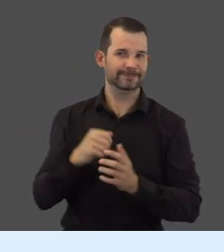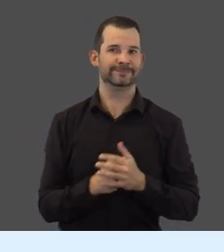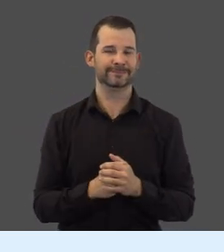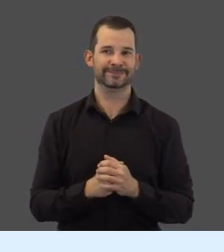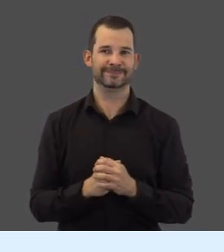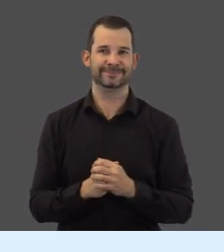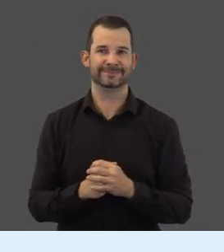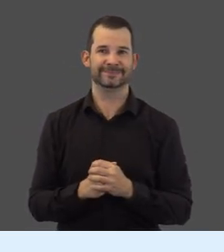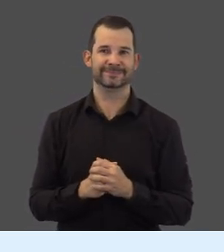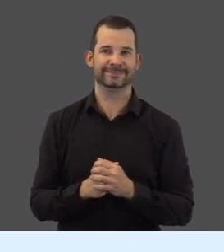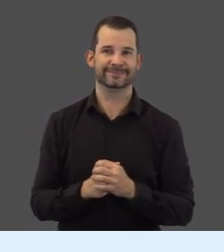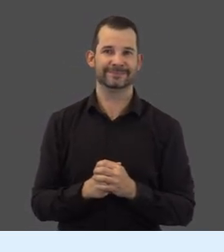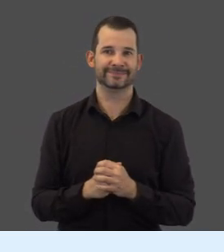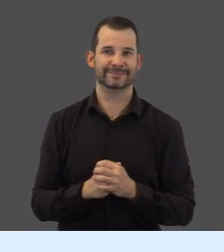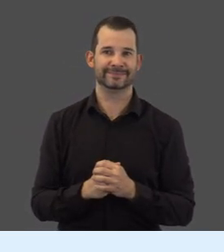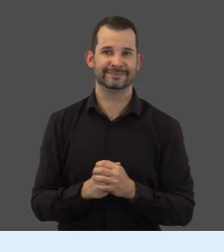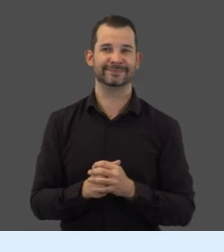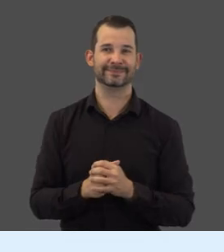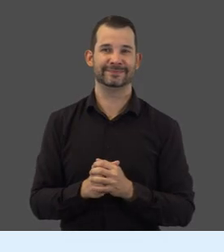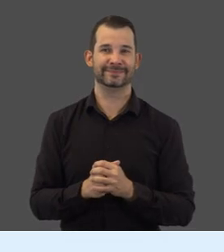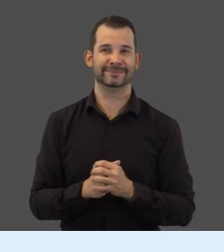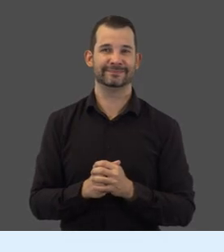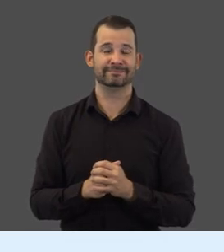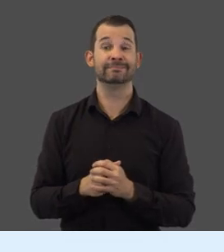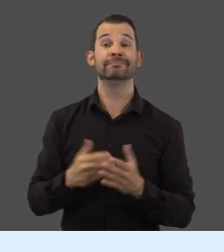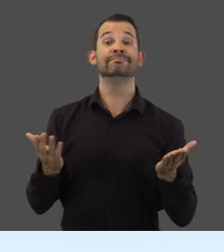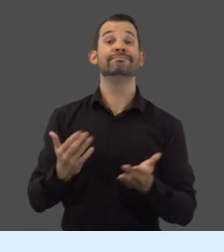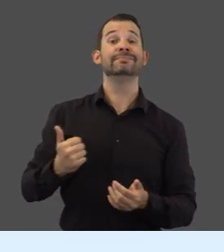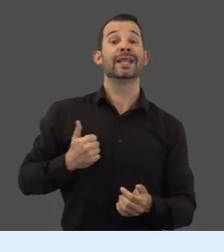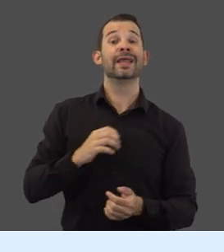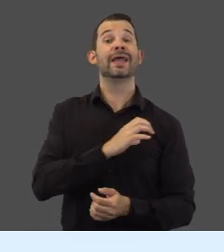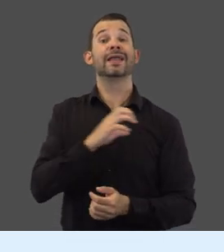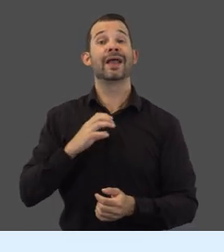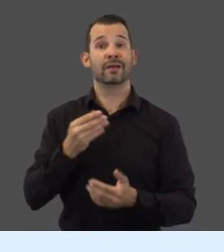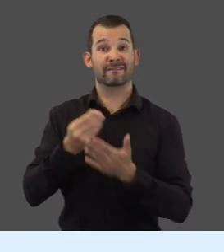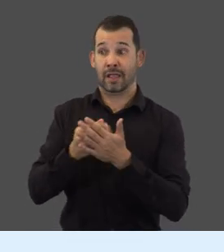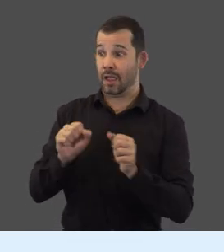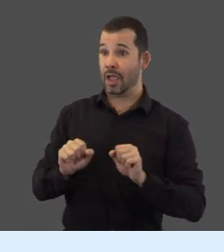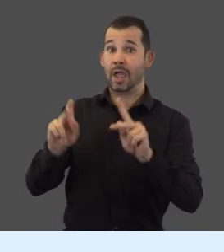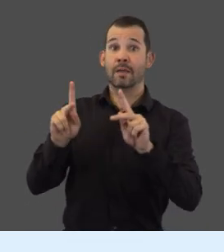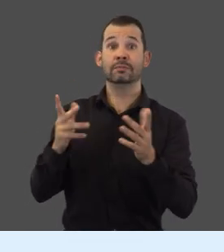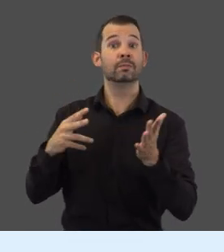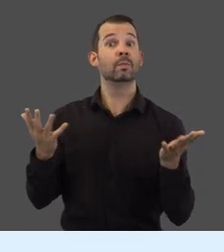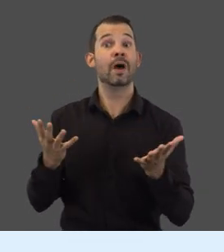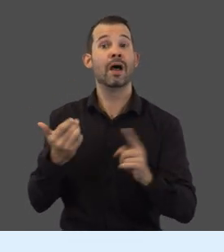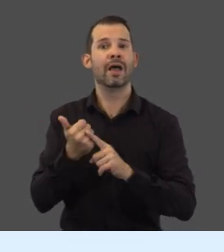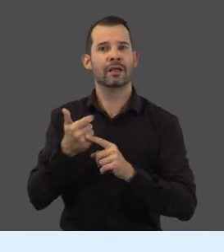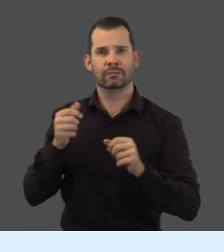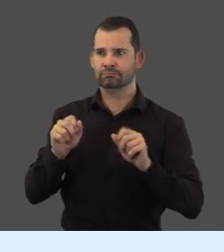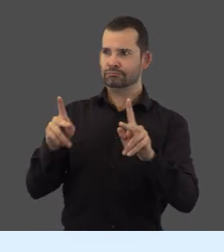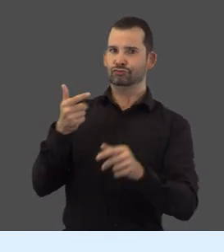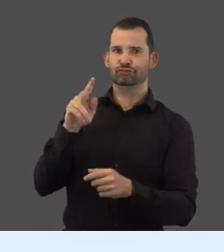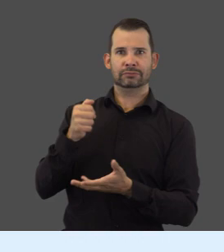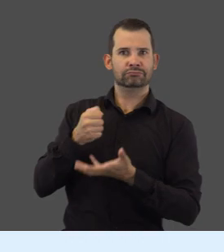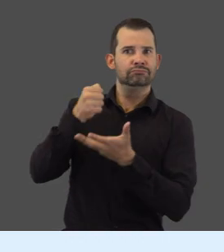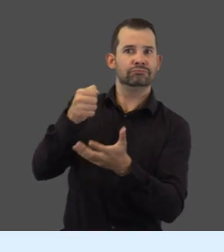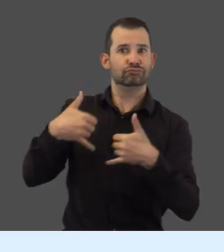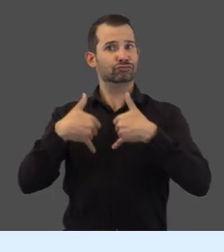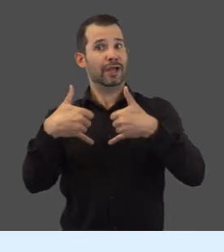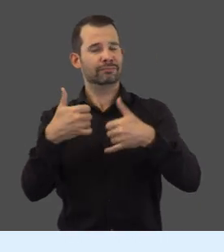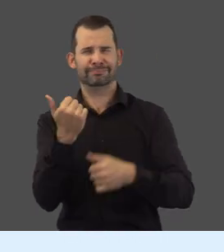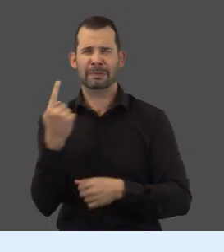reference guides located on our website. At the Canada Council, a funding opportunity is a grant or a prize.